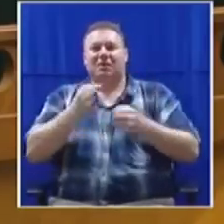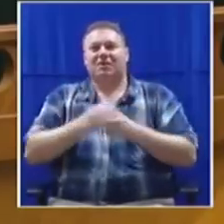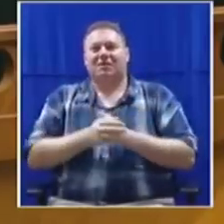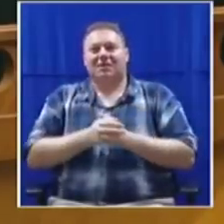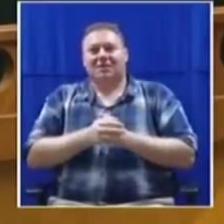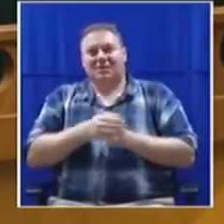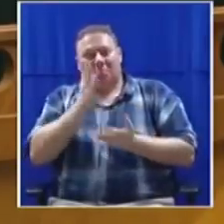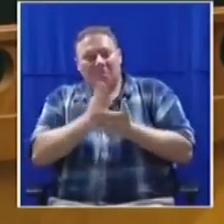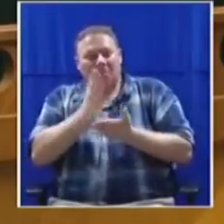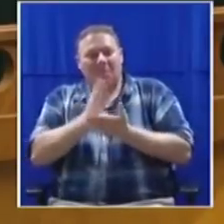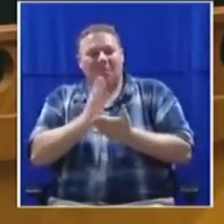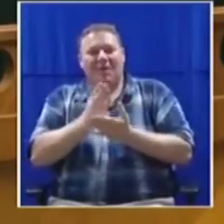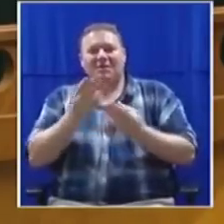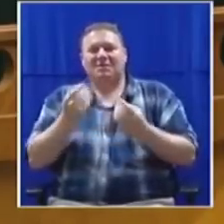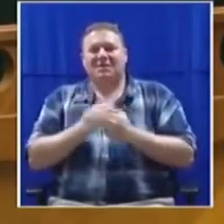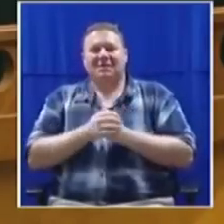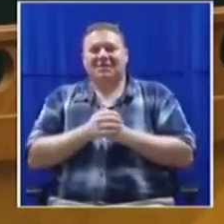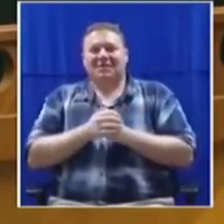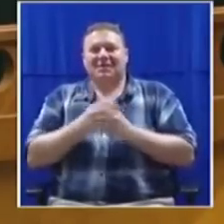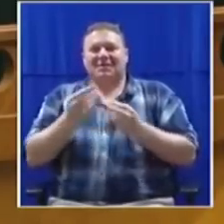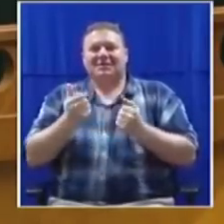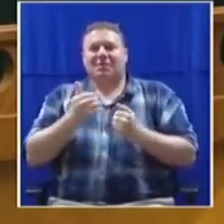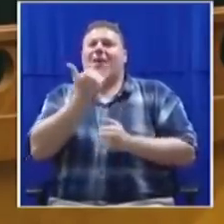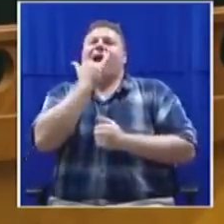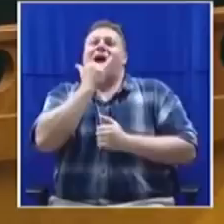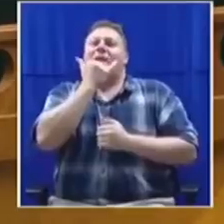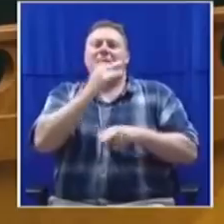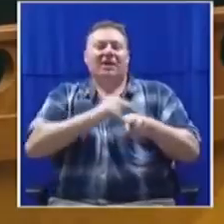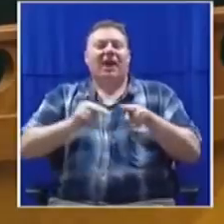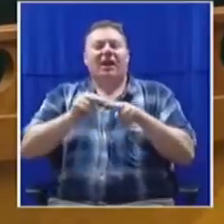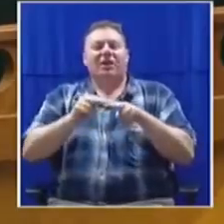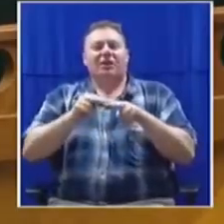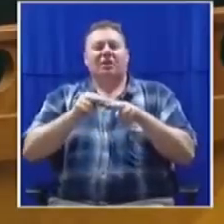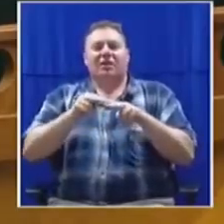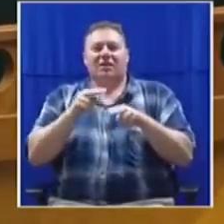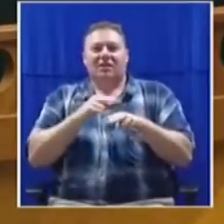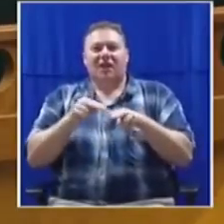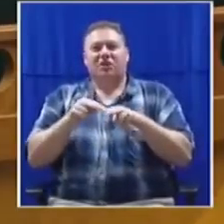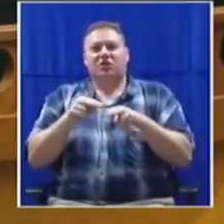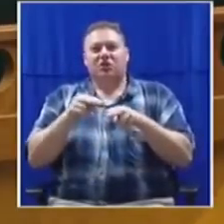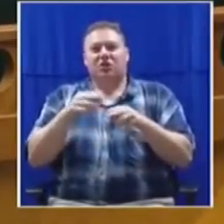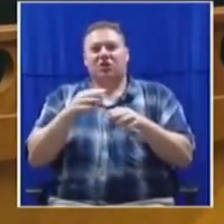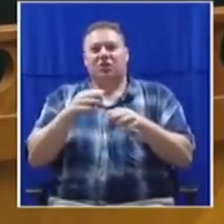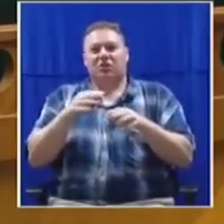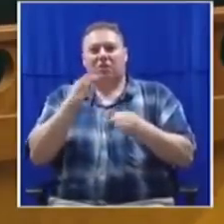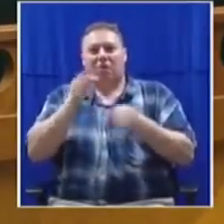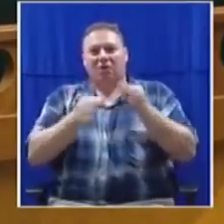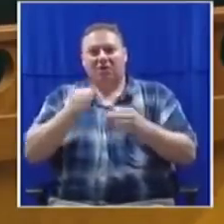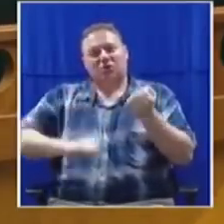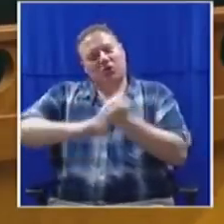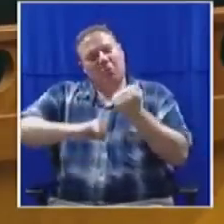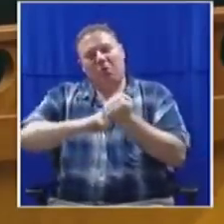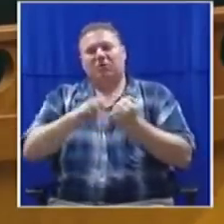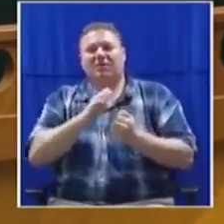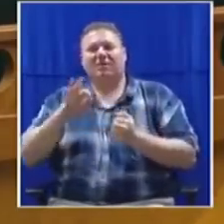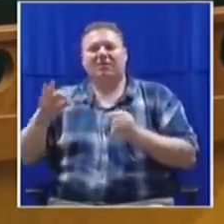Gauleiters turning in their graves this afternoon, listening to this debate here, getting support from the likes of the EFF and the